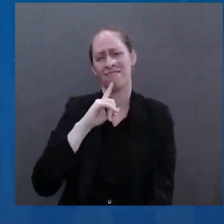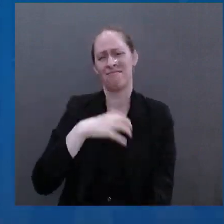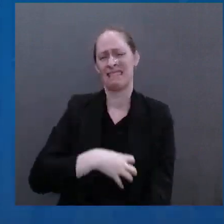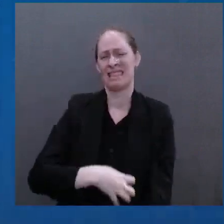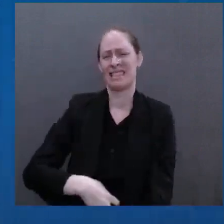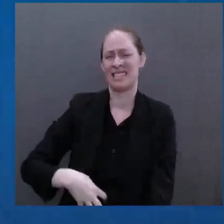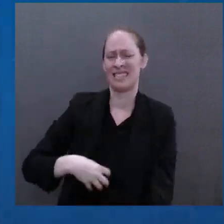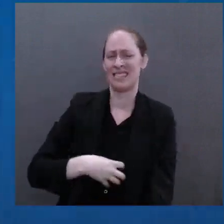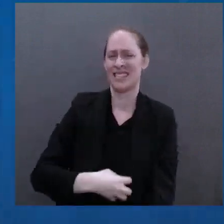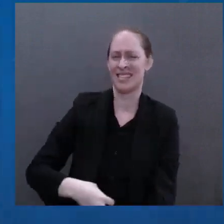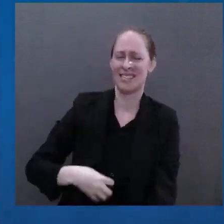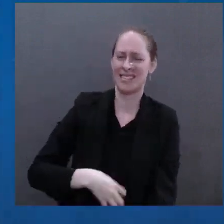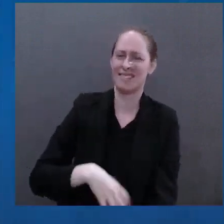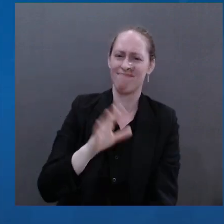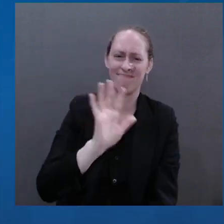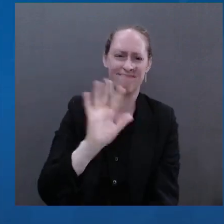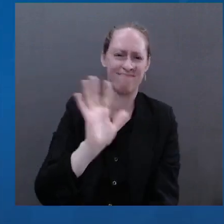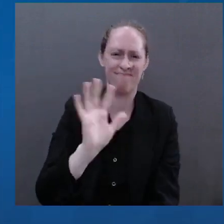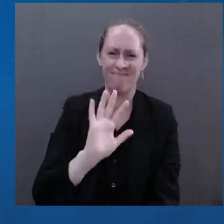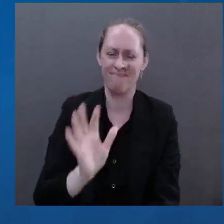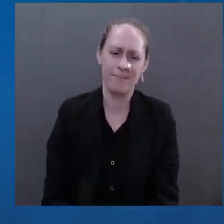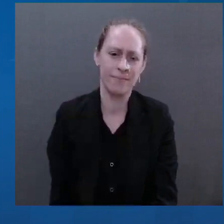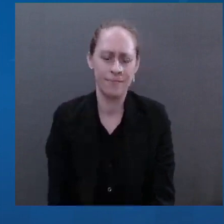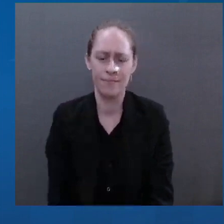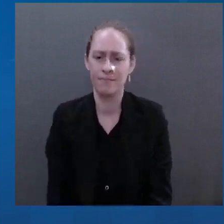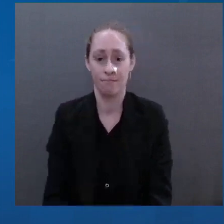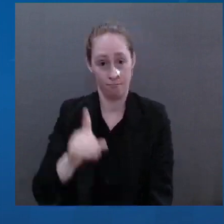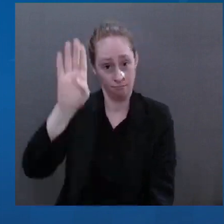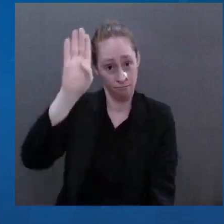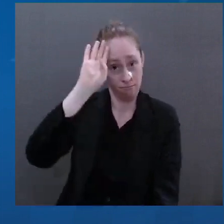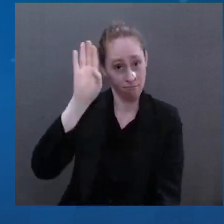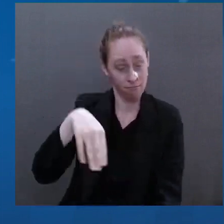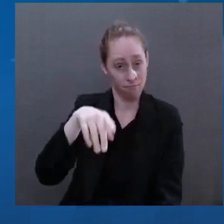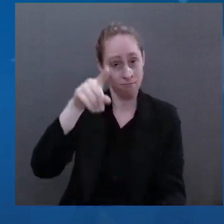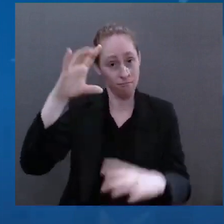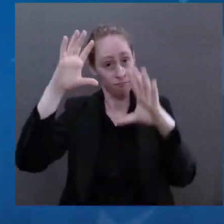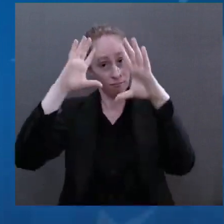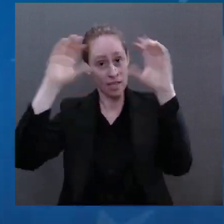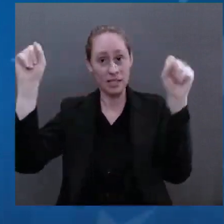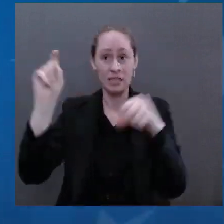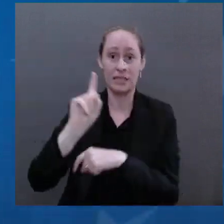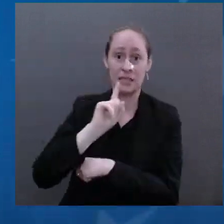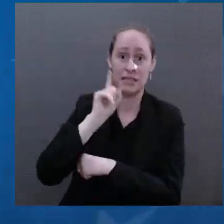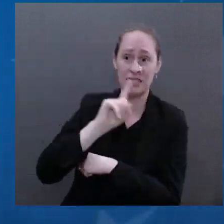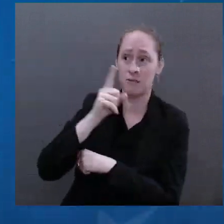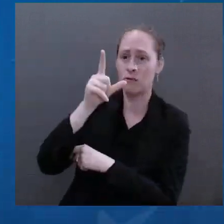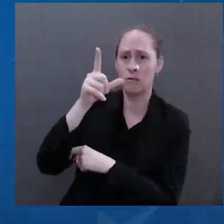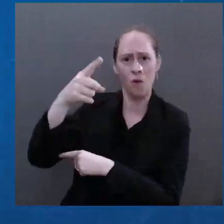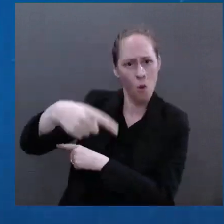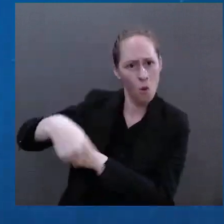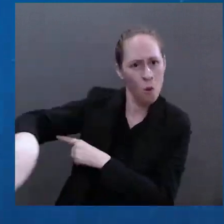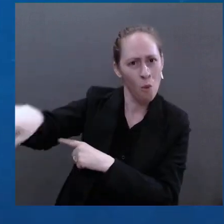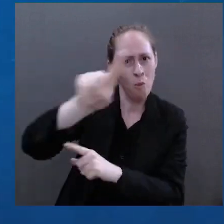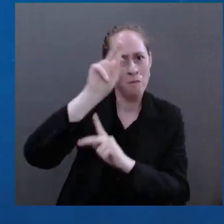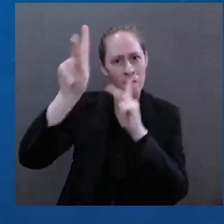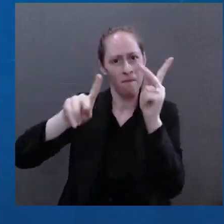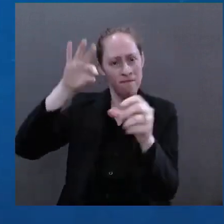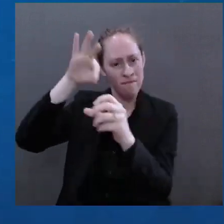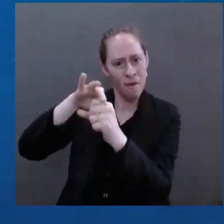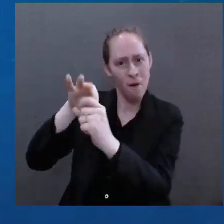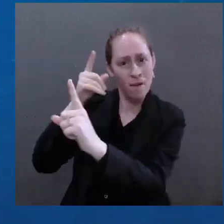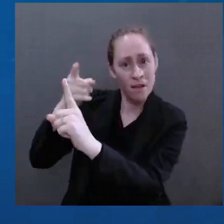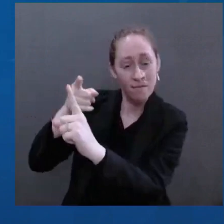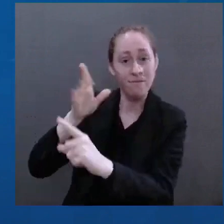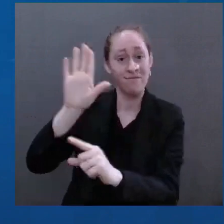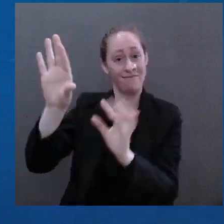He's Jewish. His father's family was waked out in the Nazi Holocaust. And Putin has the audacity, like